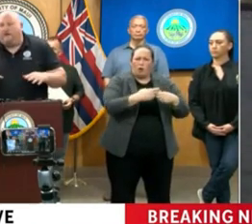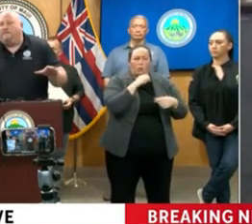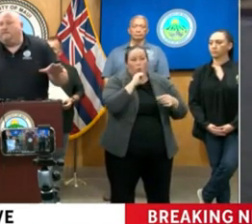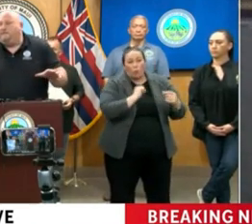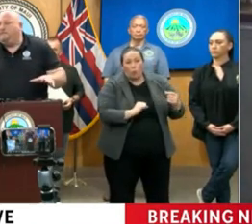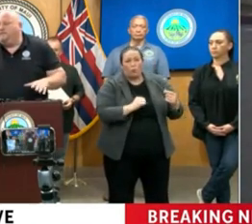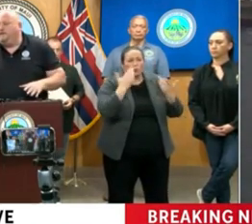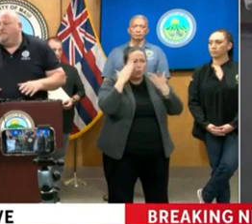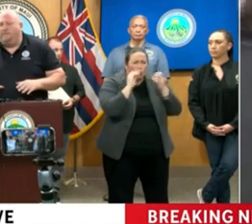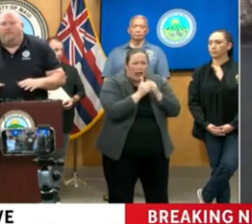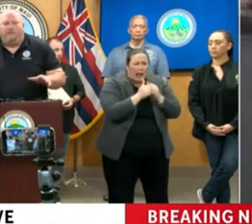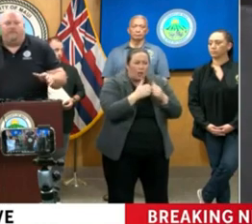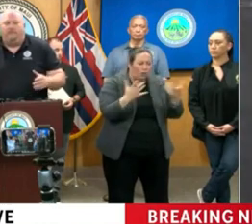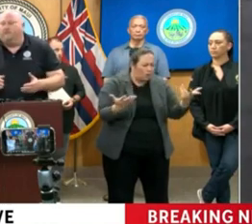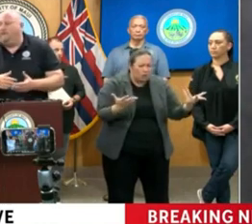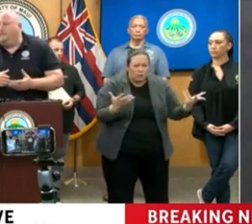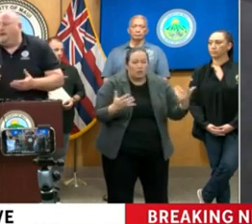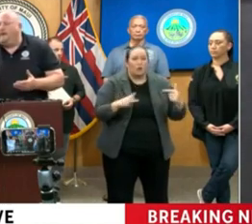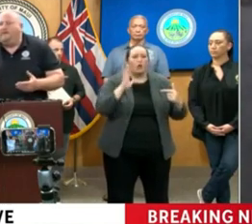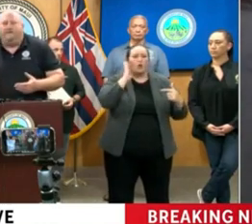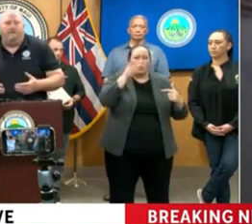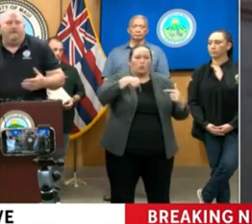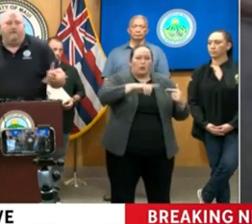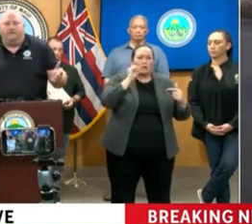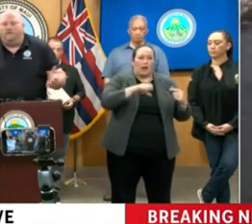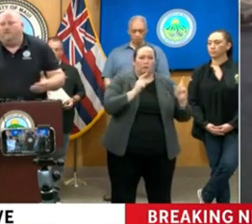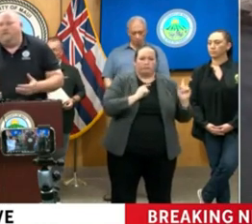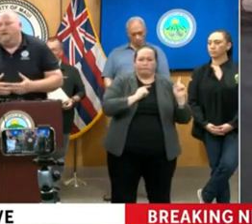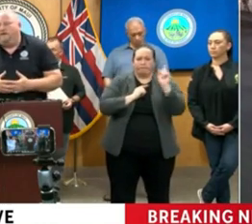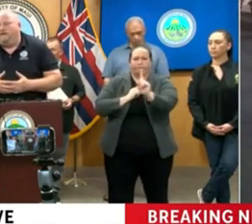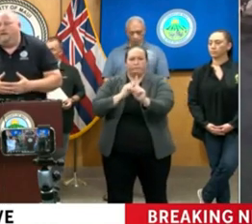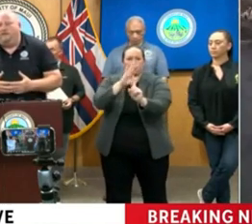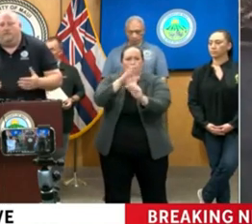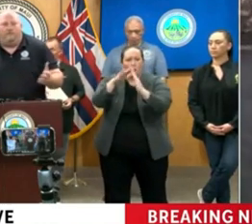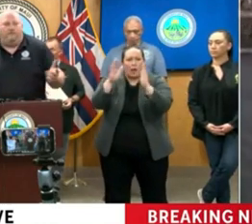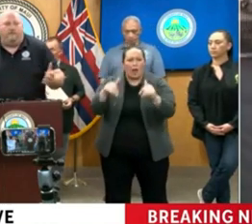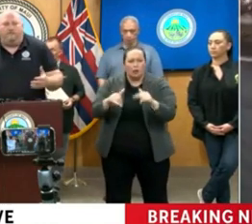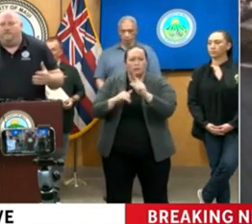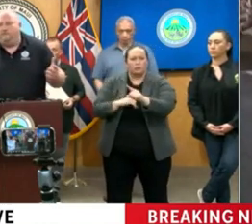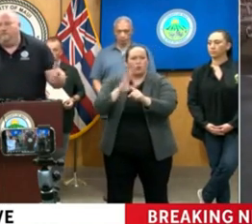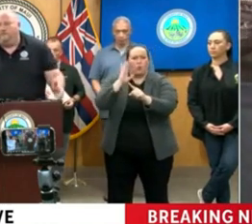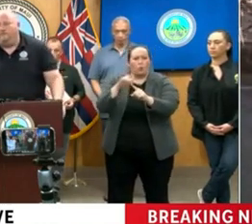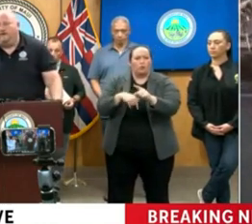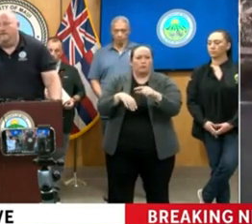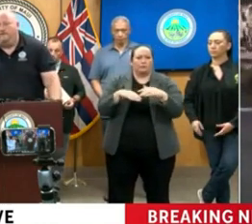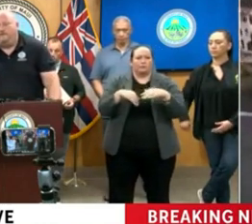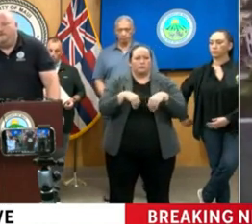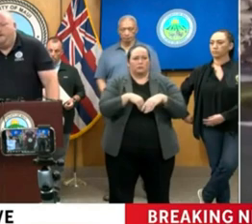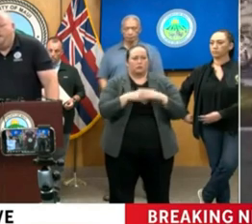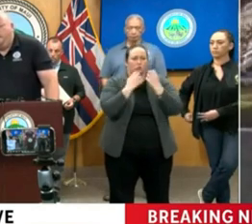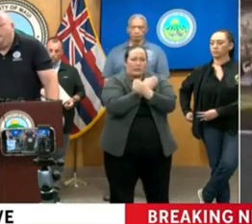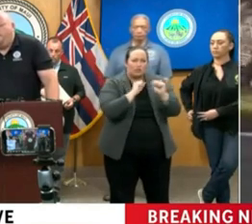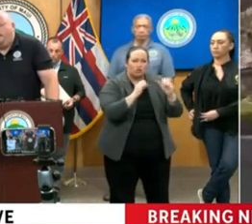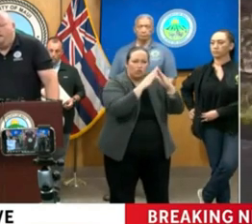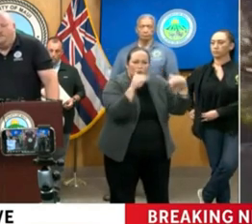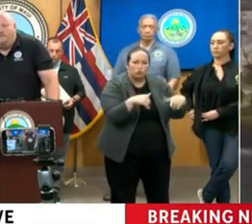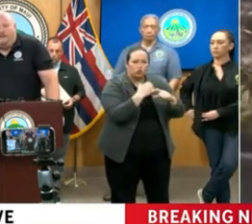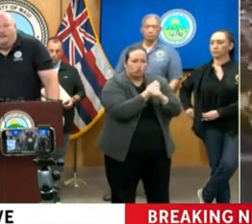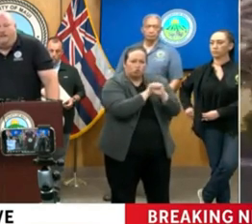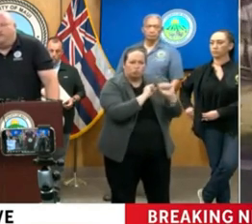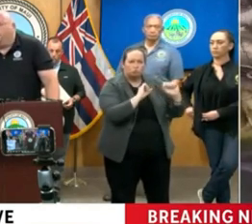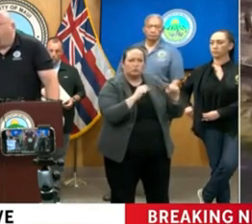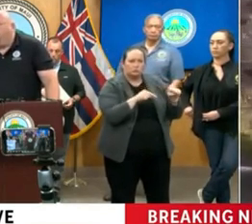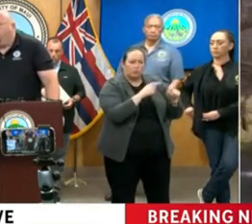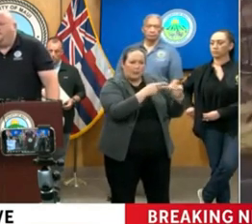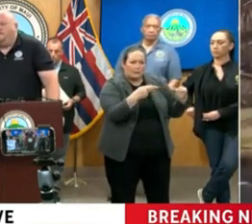try to come to you. We have people who go out to the field with palm pads. They'll look for you. We'll go to the shelters. We'll go to their locations and try to help